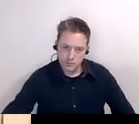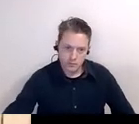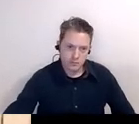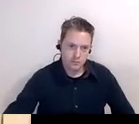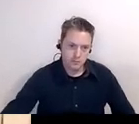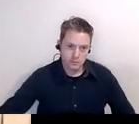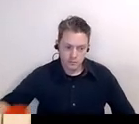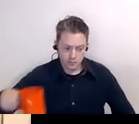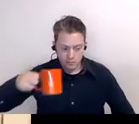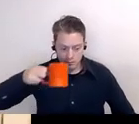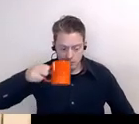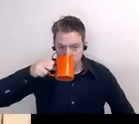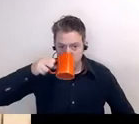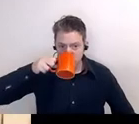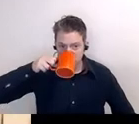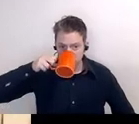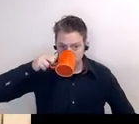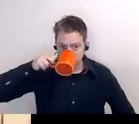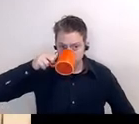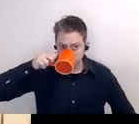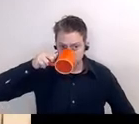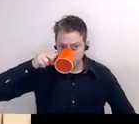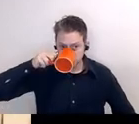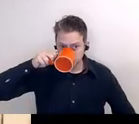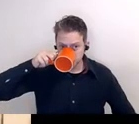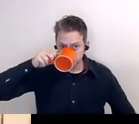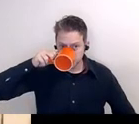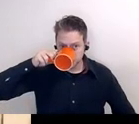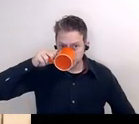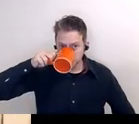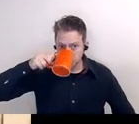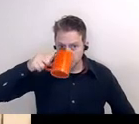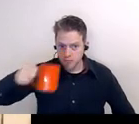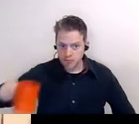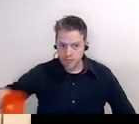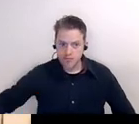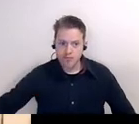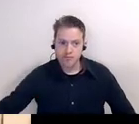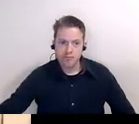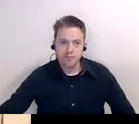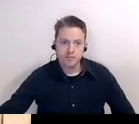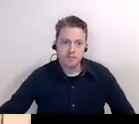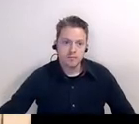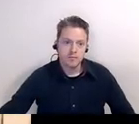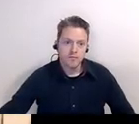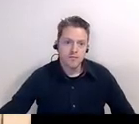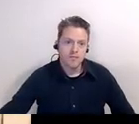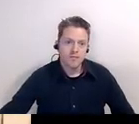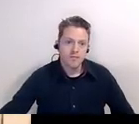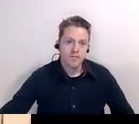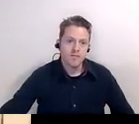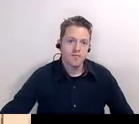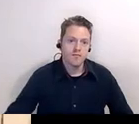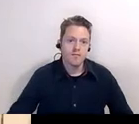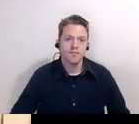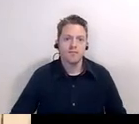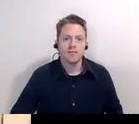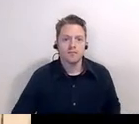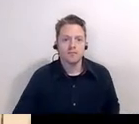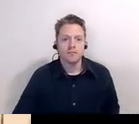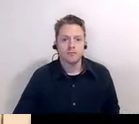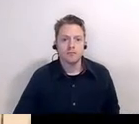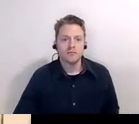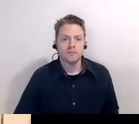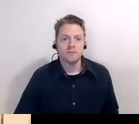gentrification institutional gentrification and kind of a natural gentrification natural is like erwin mills